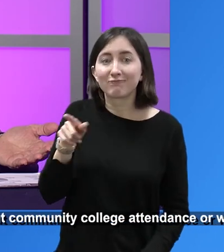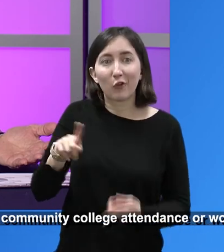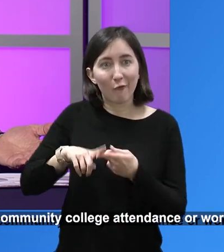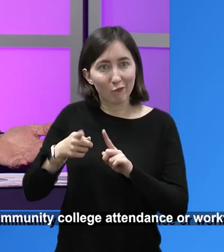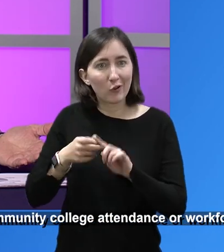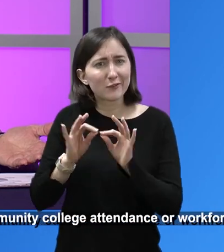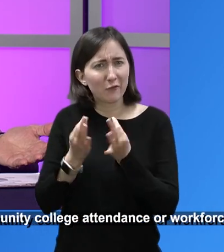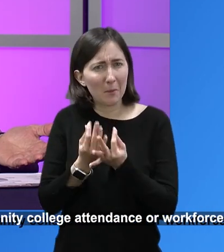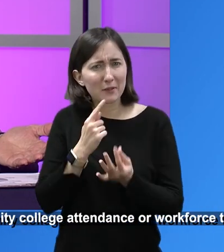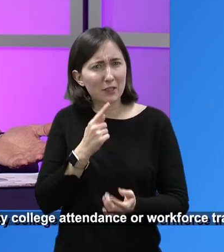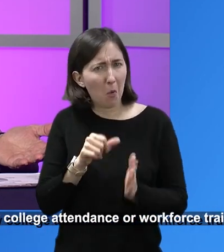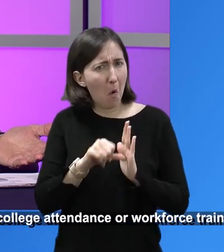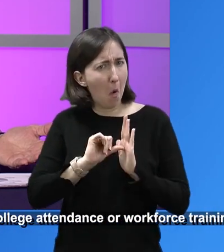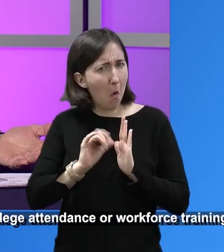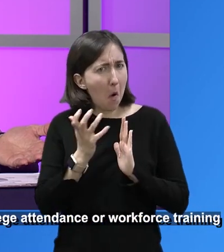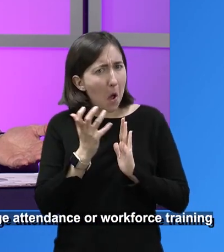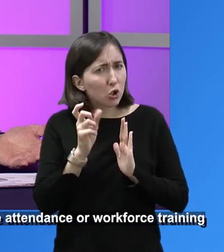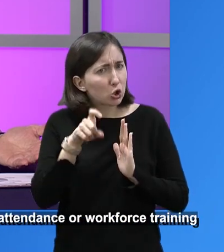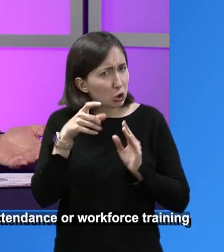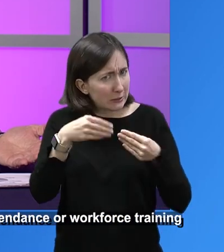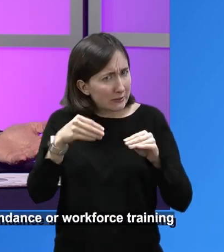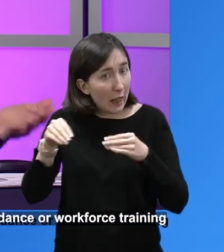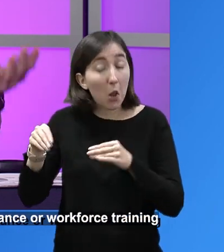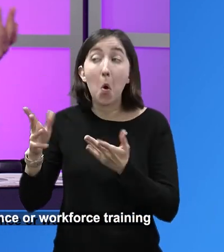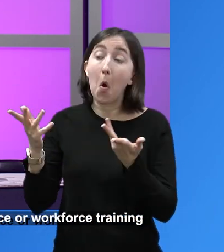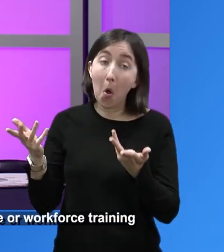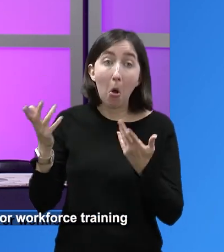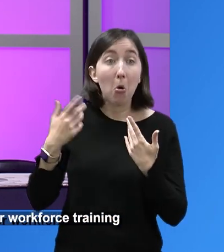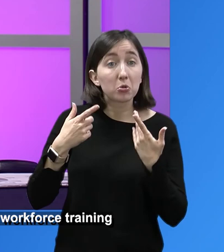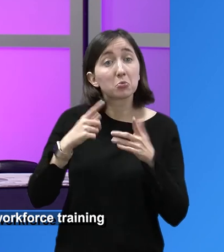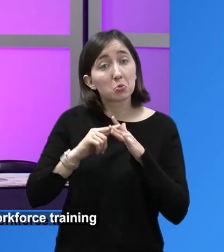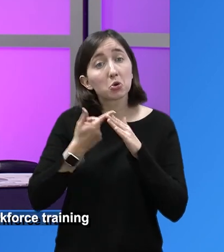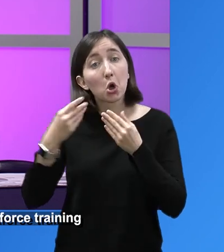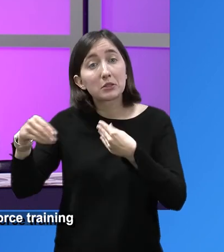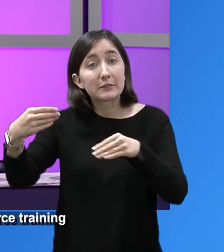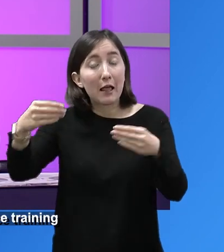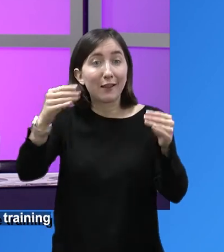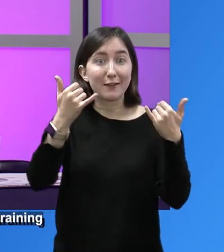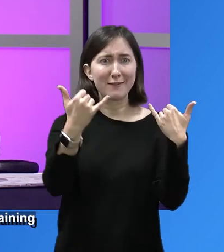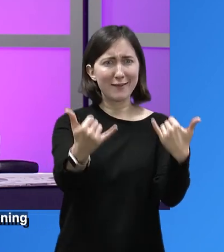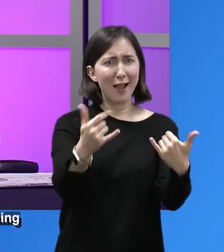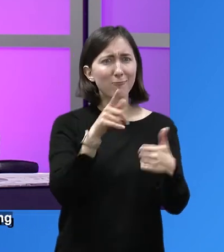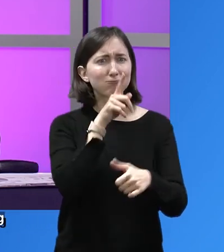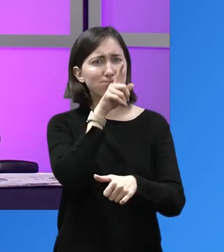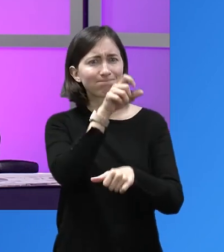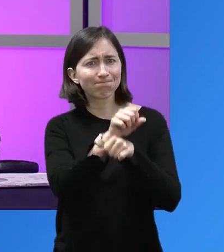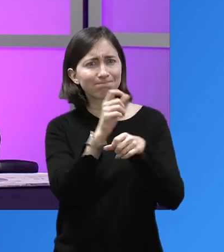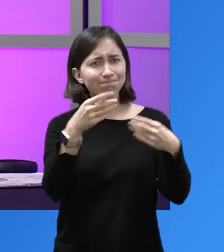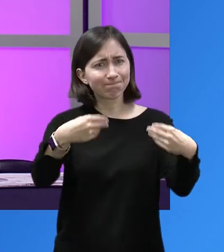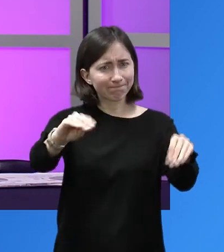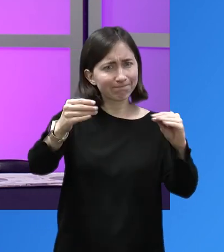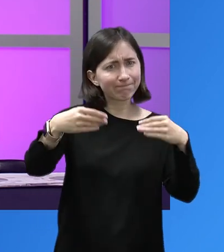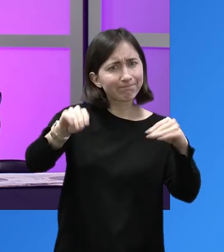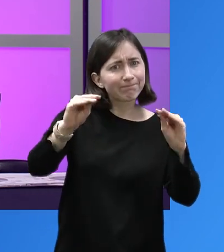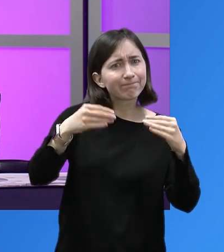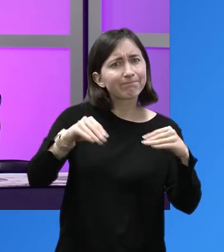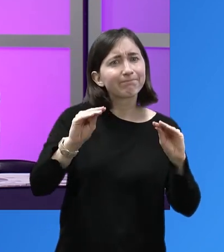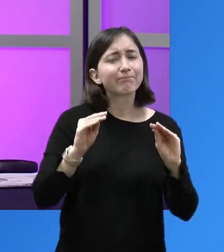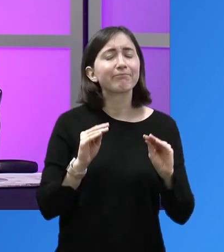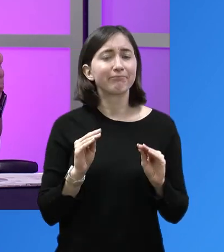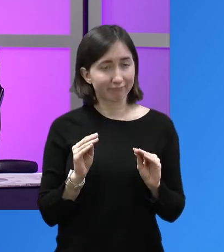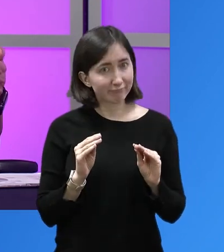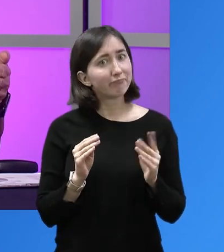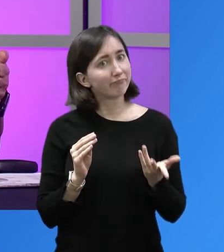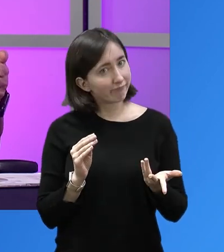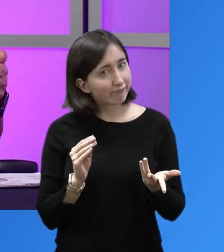to put that on the market. Absolutely. And six years later, she's got a storefront and a great online presence. Right. So we know she's a, you know, these are examples,